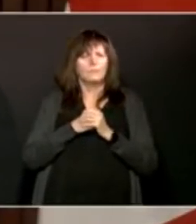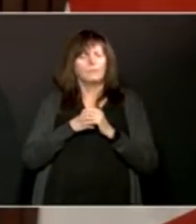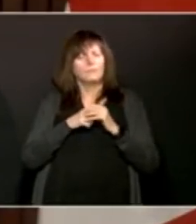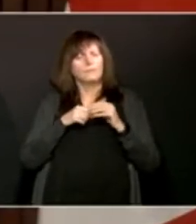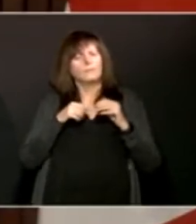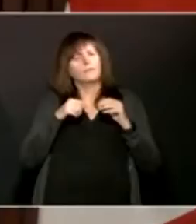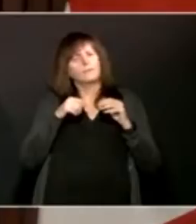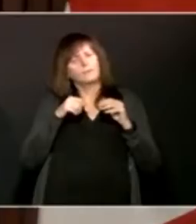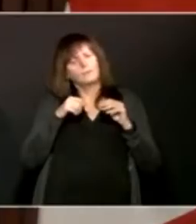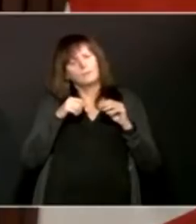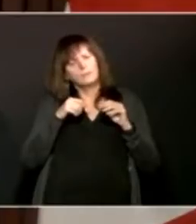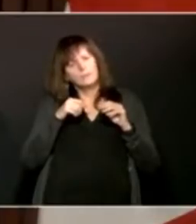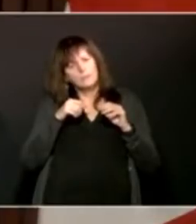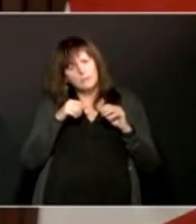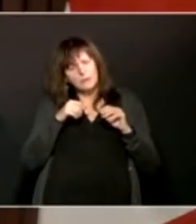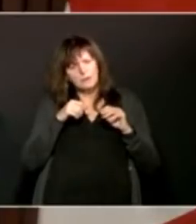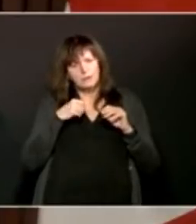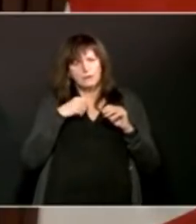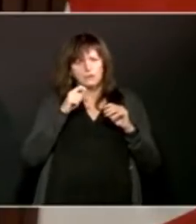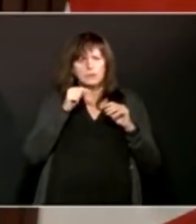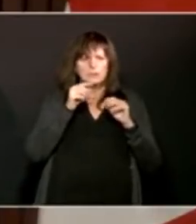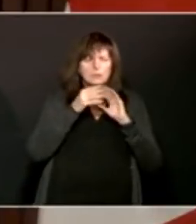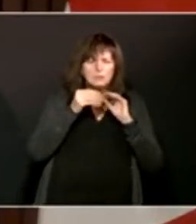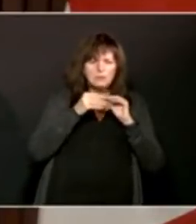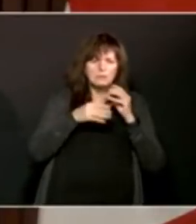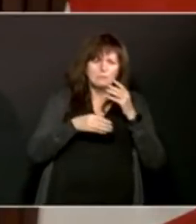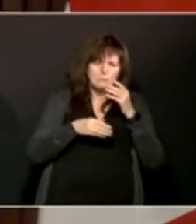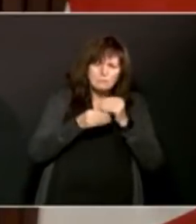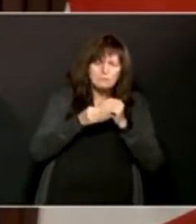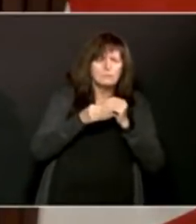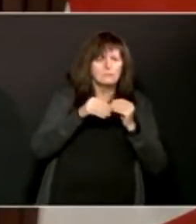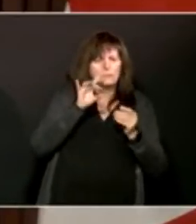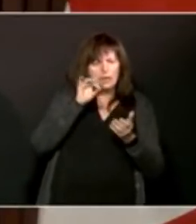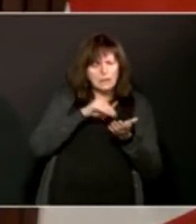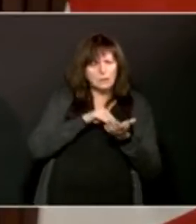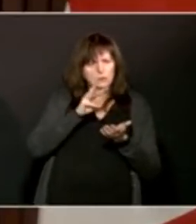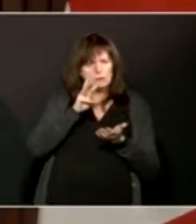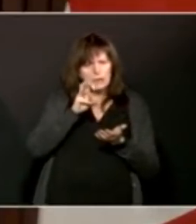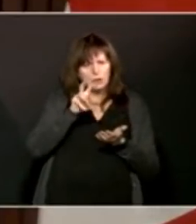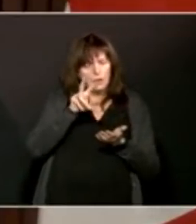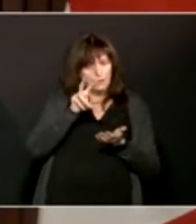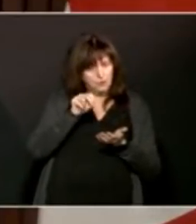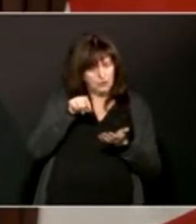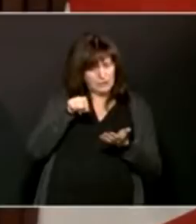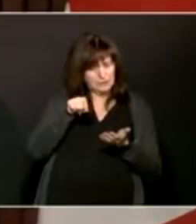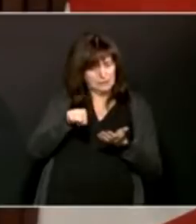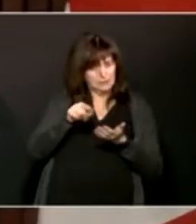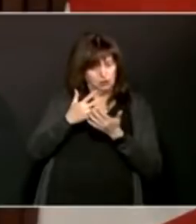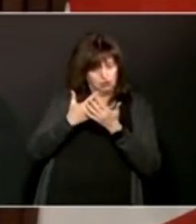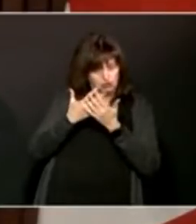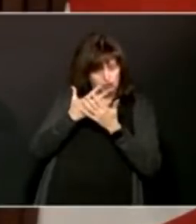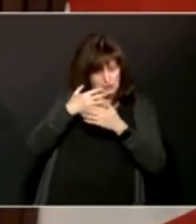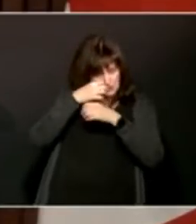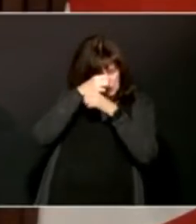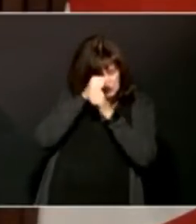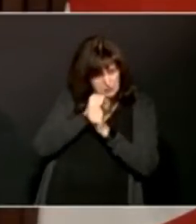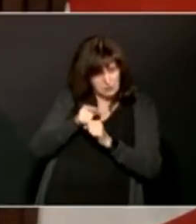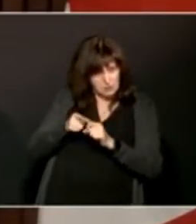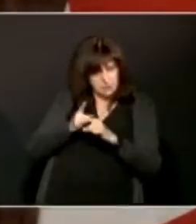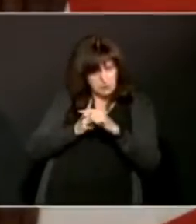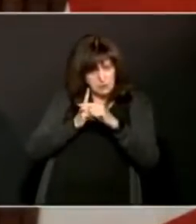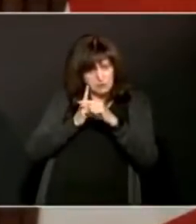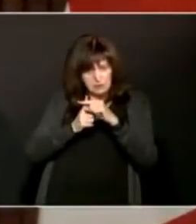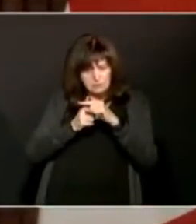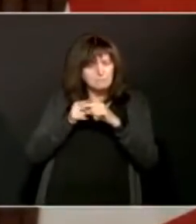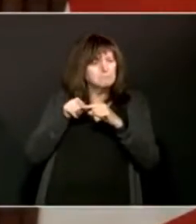actually, 8,630 that have screened positive where no lineage has been determined. So what that means